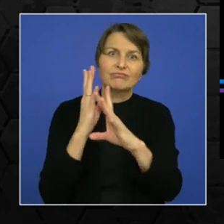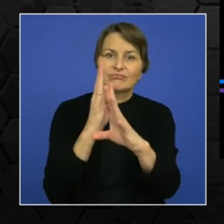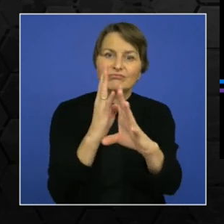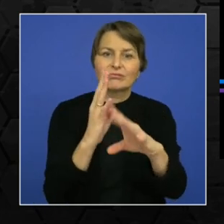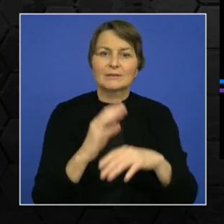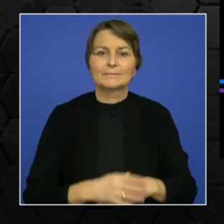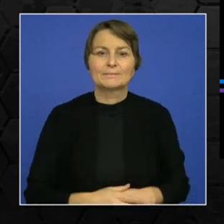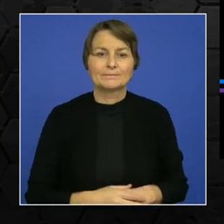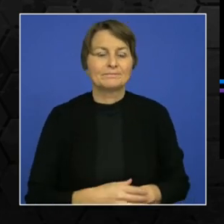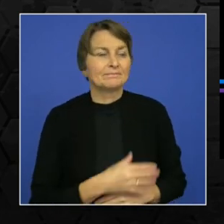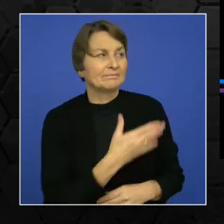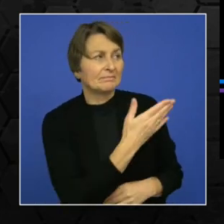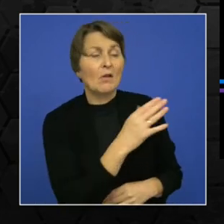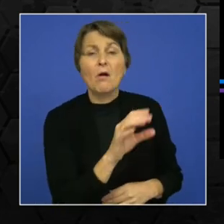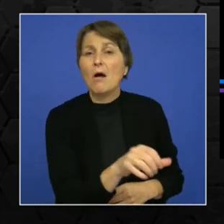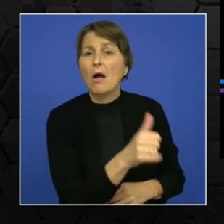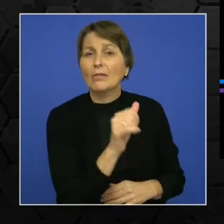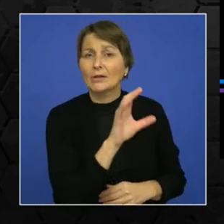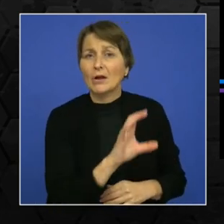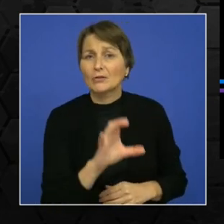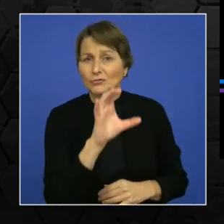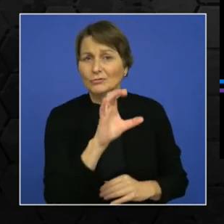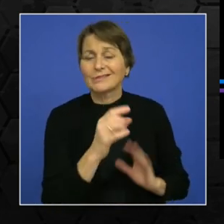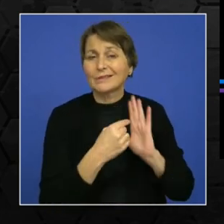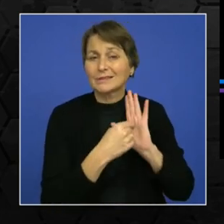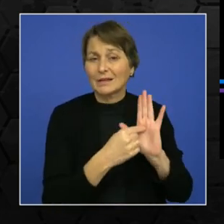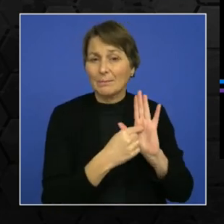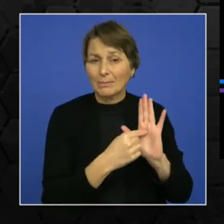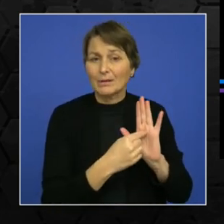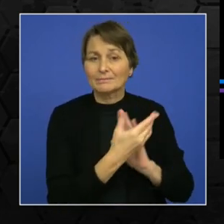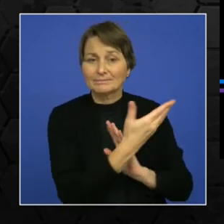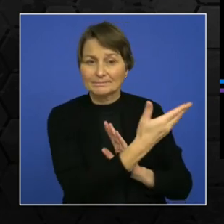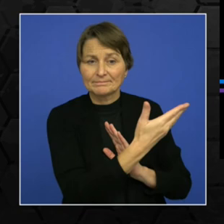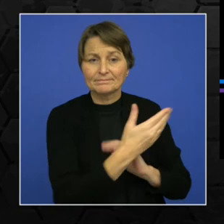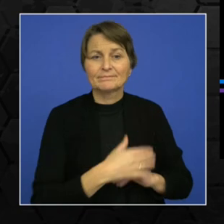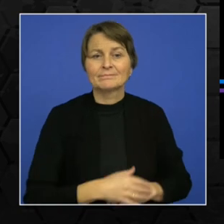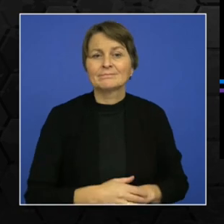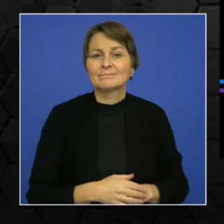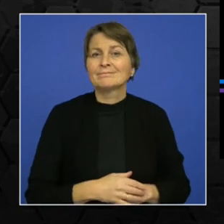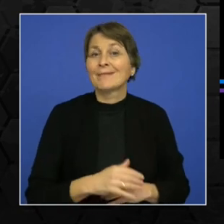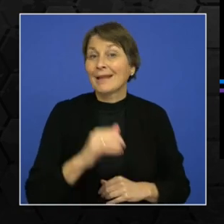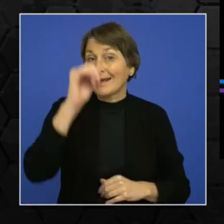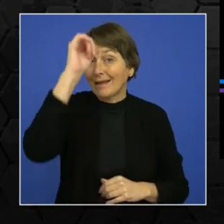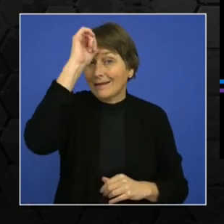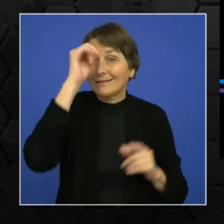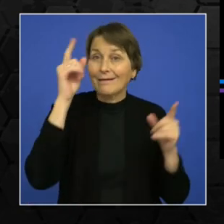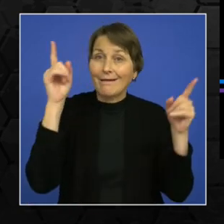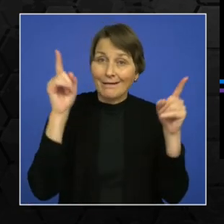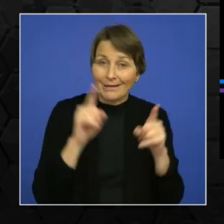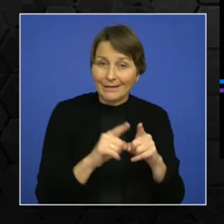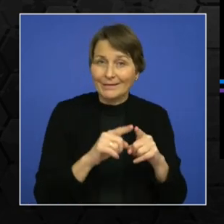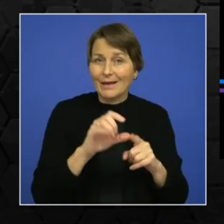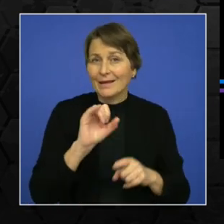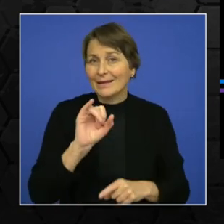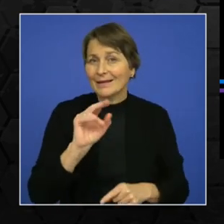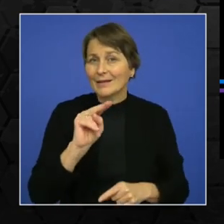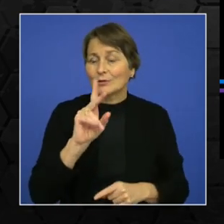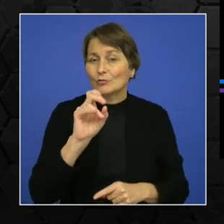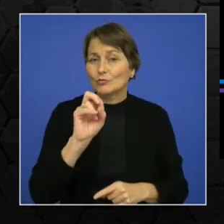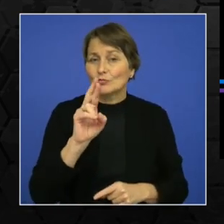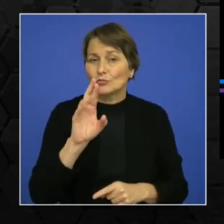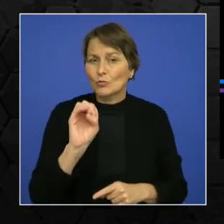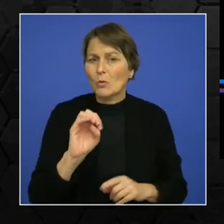in developing countries like India. Indoor is a very good example where high capacity bus based rapid transit systems are used features like electronic